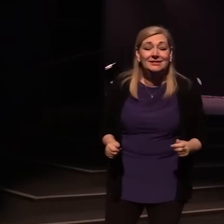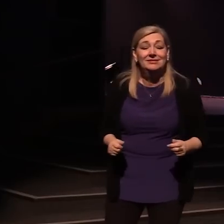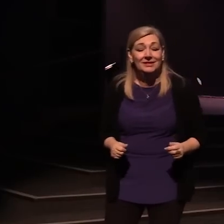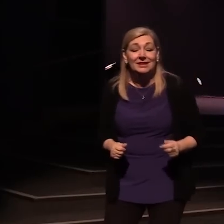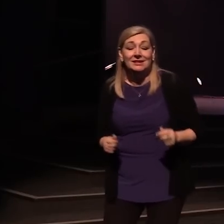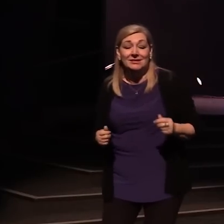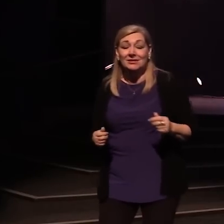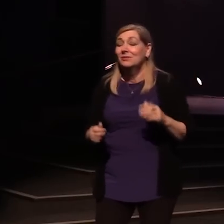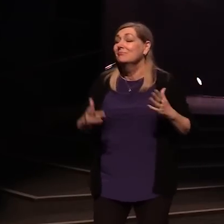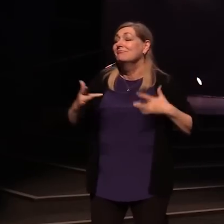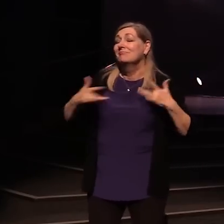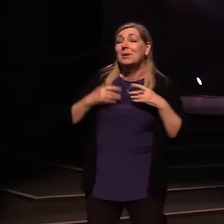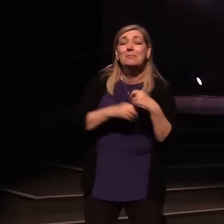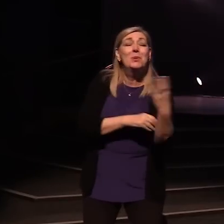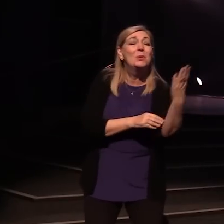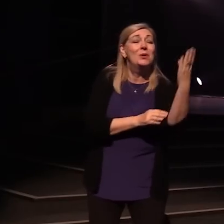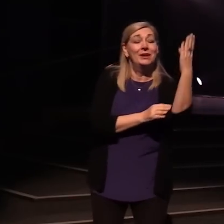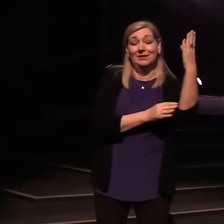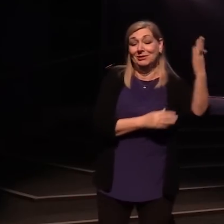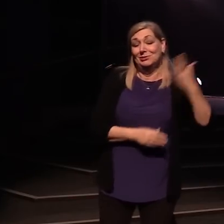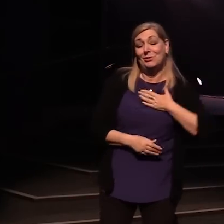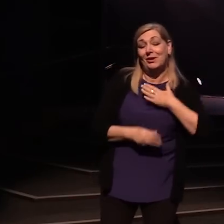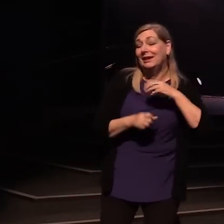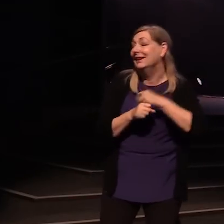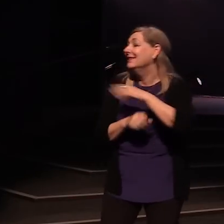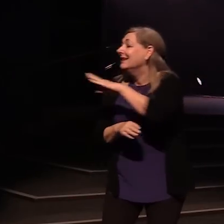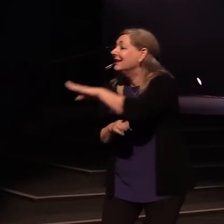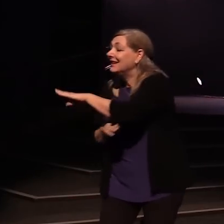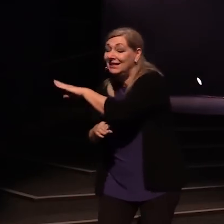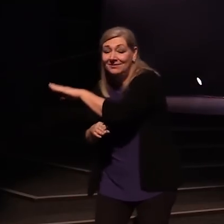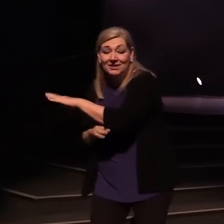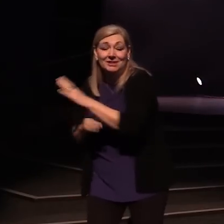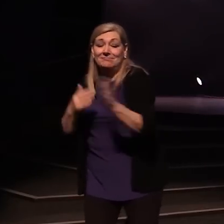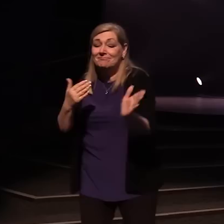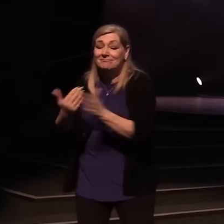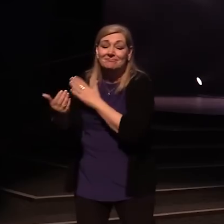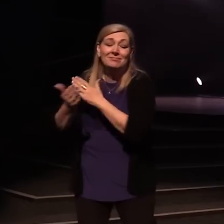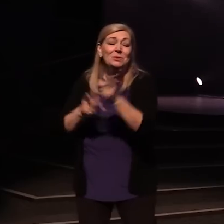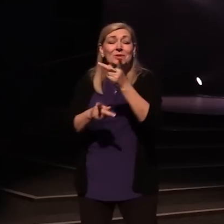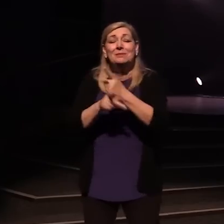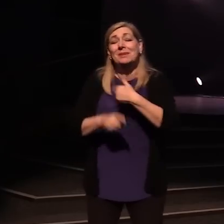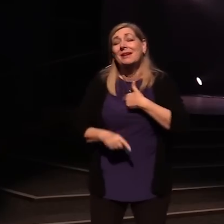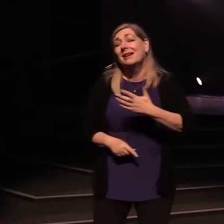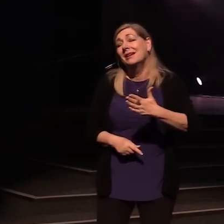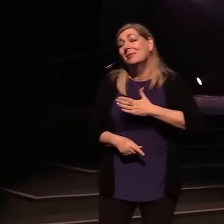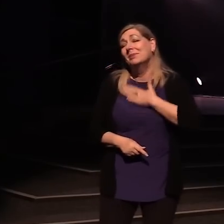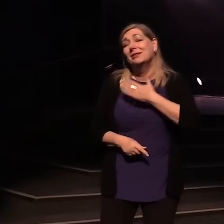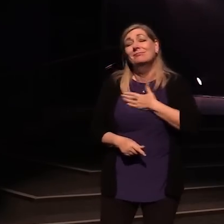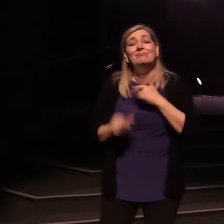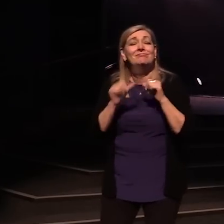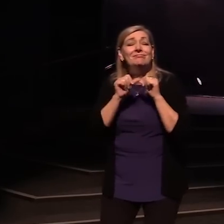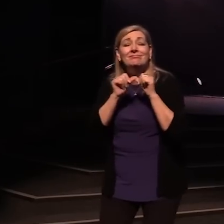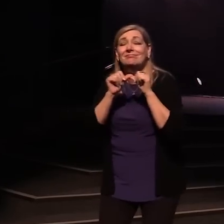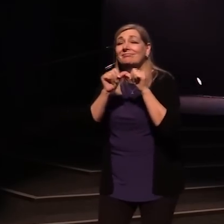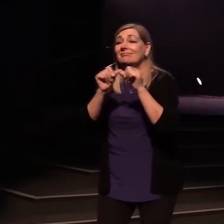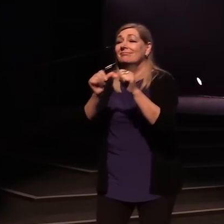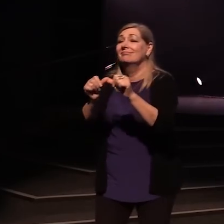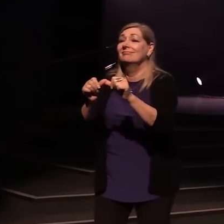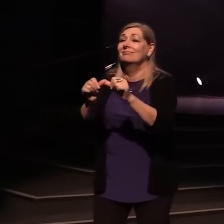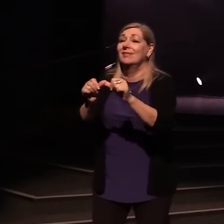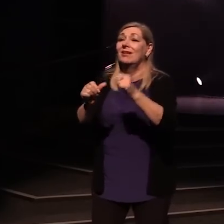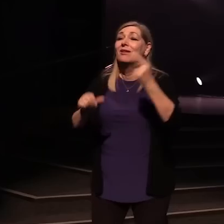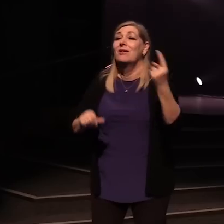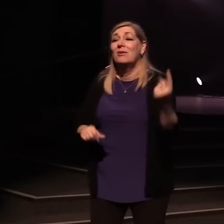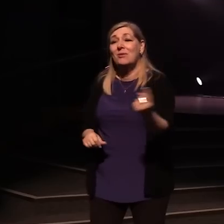I've got joy in the morning, joy in the evening. You keep me dancing in every